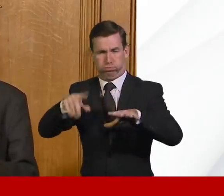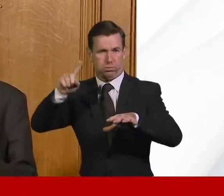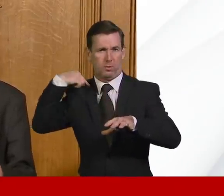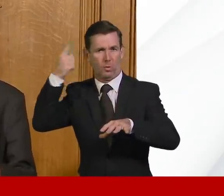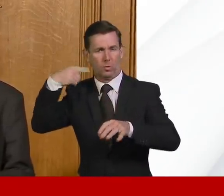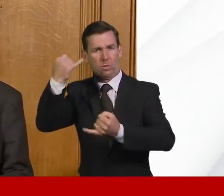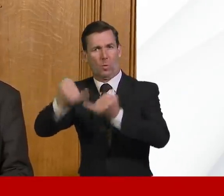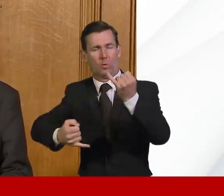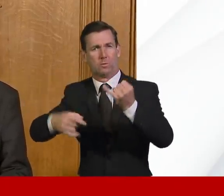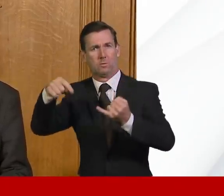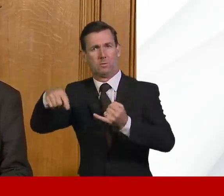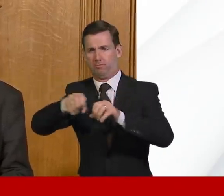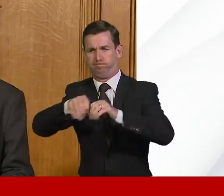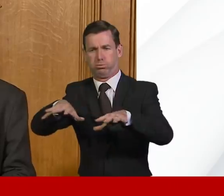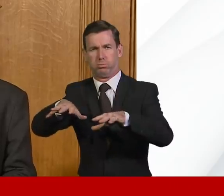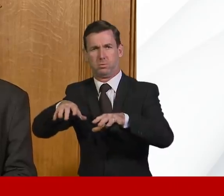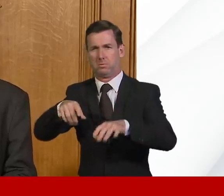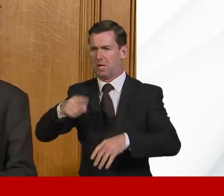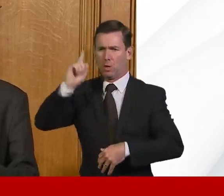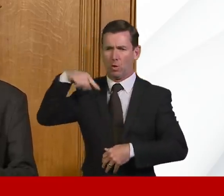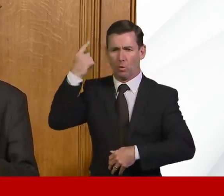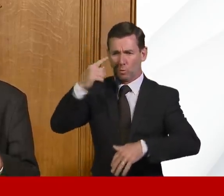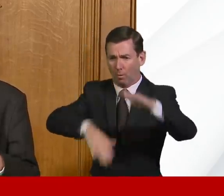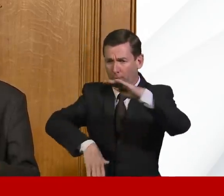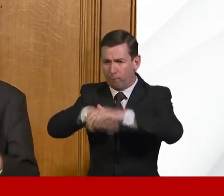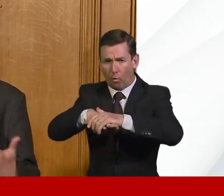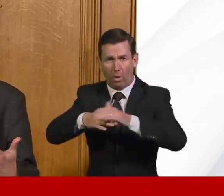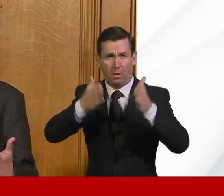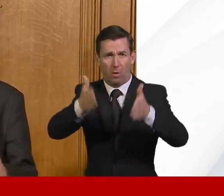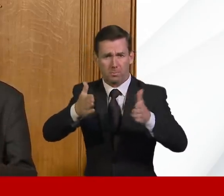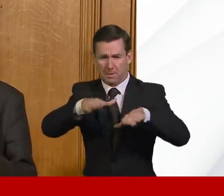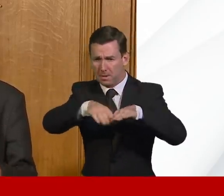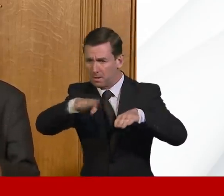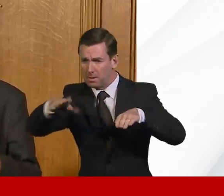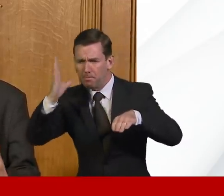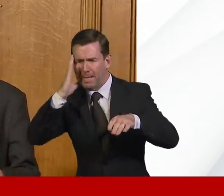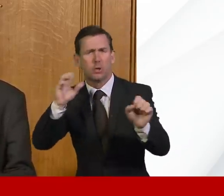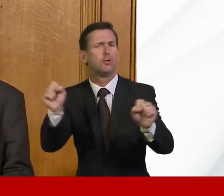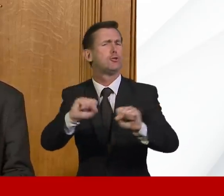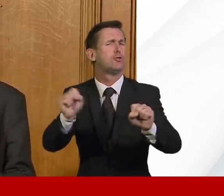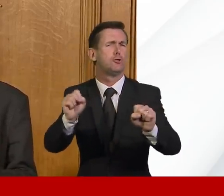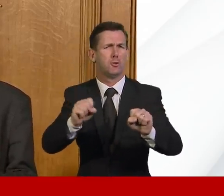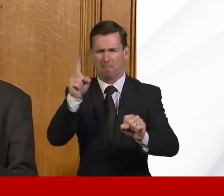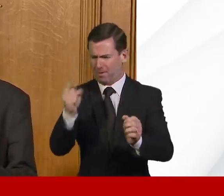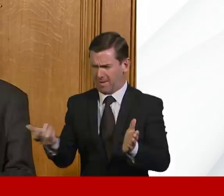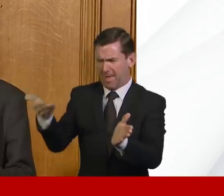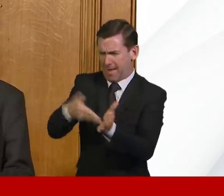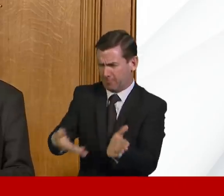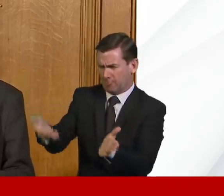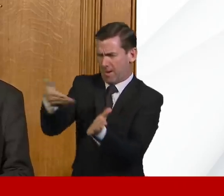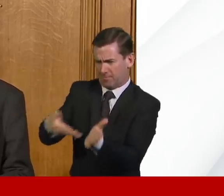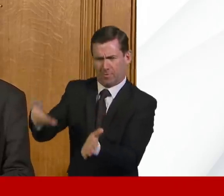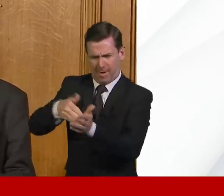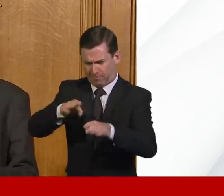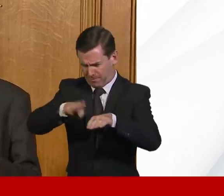So we are not at capacity yet within London, but beds are being opened all the time to produce that extra